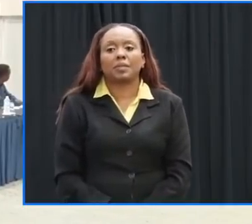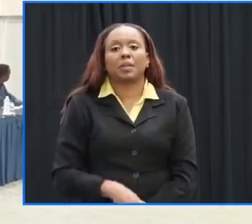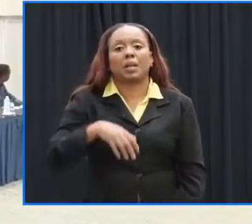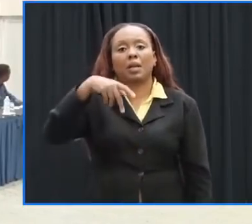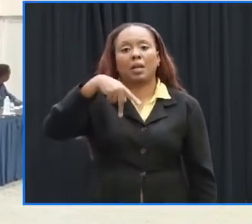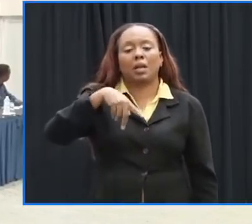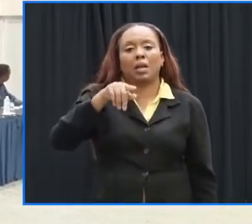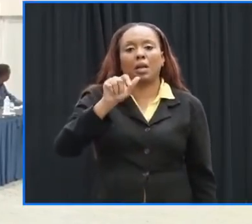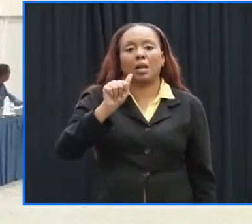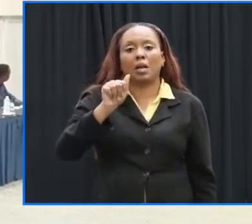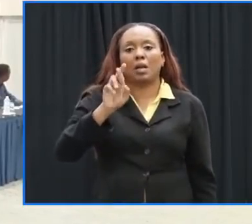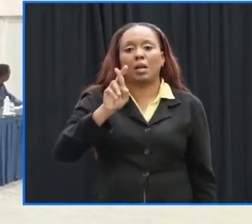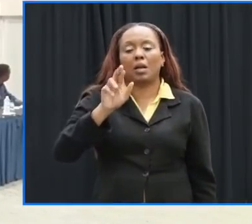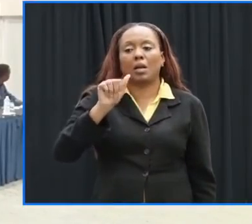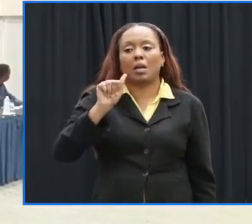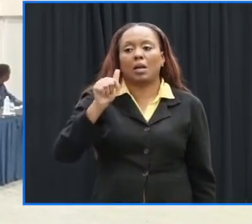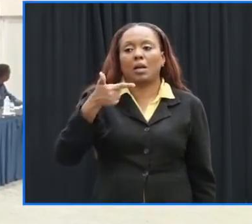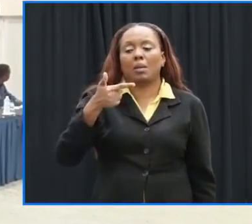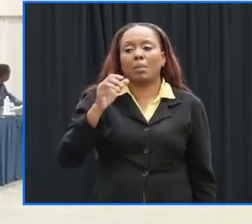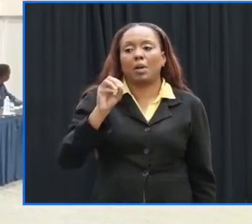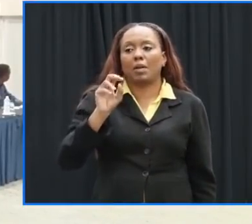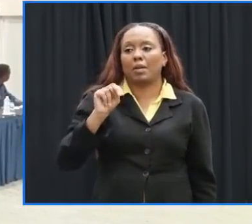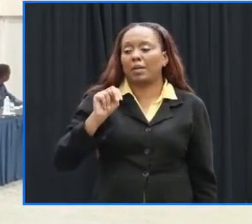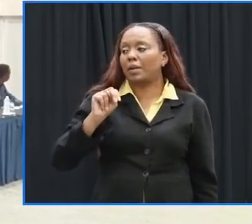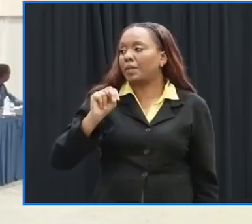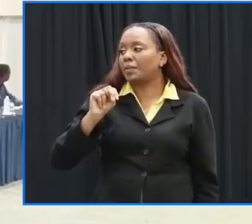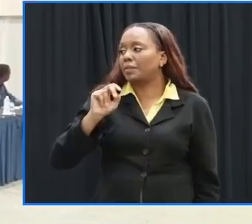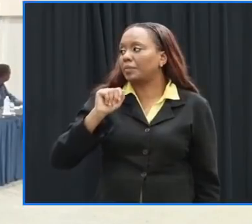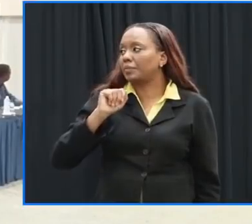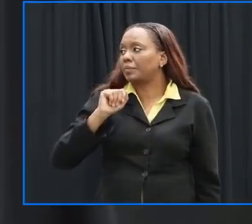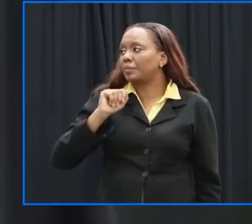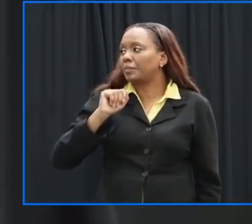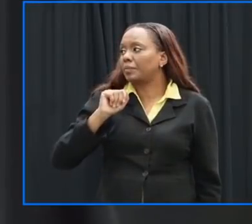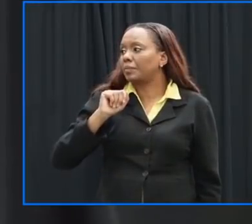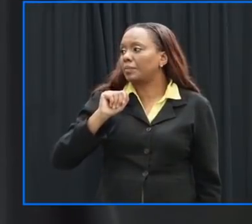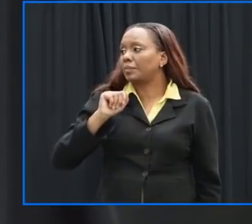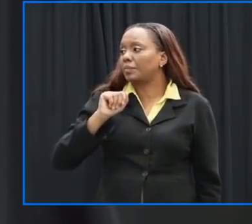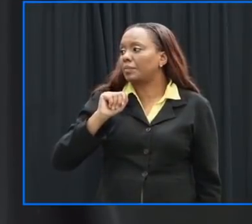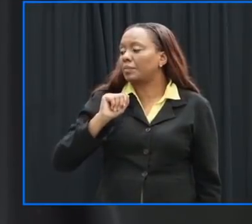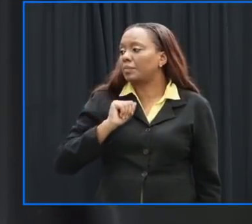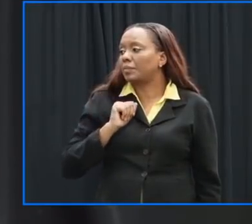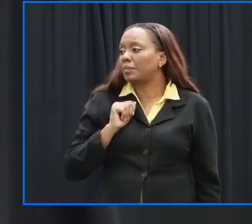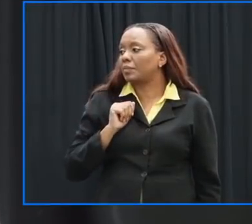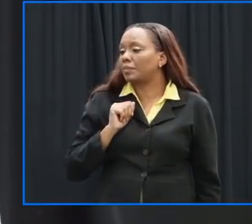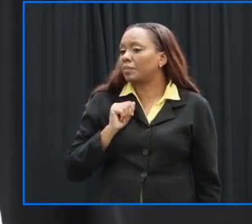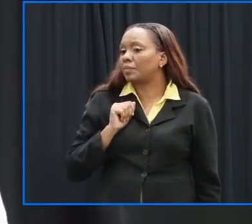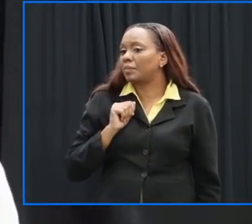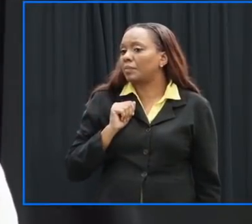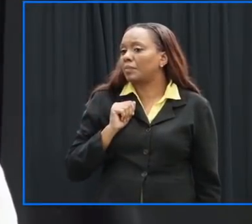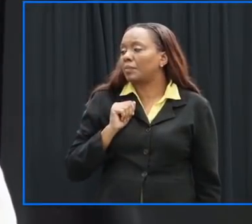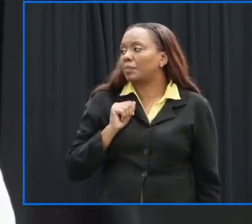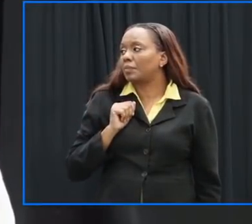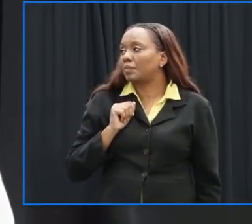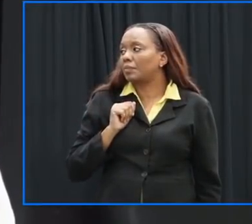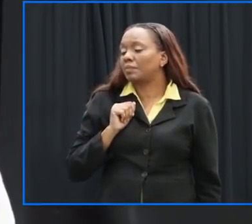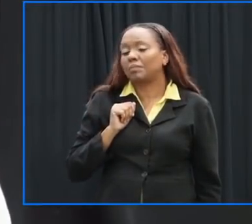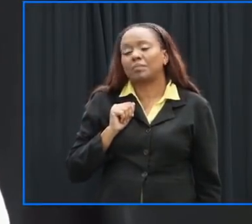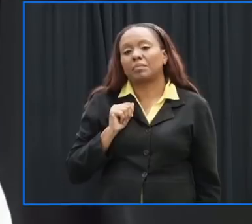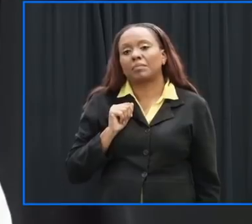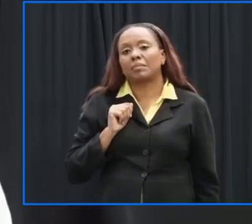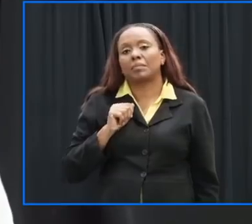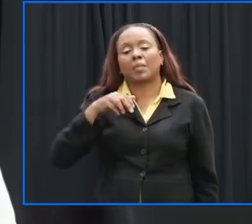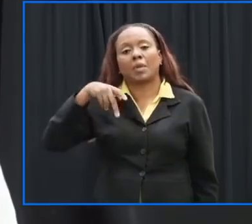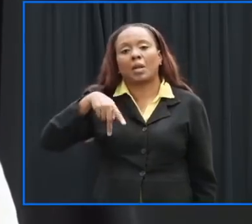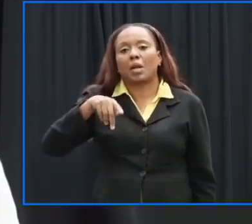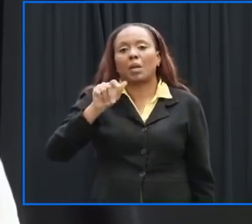coastal paragon has been because they have some issues um paragon is not going to be um